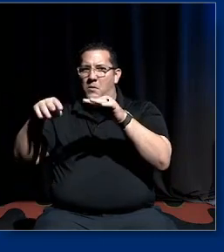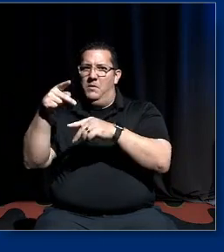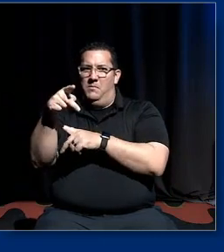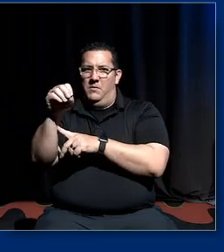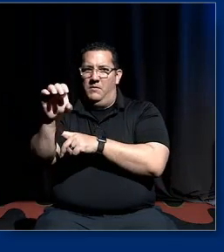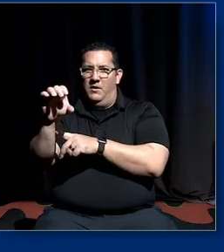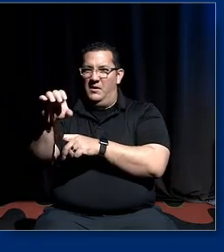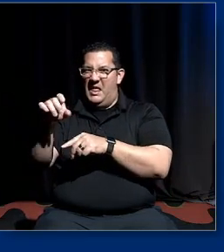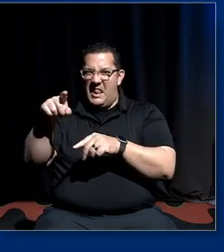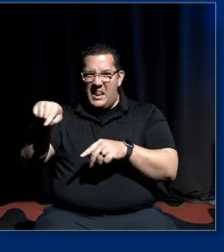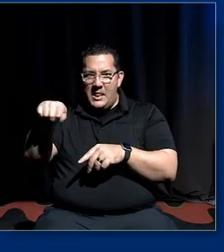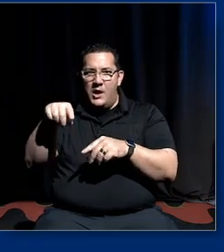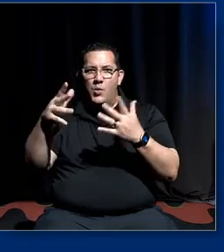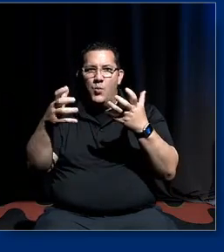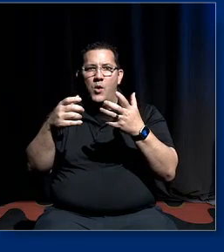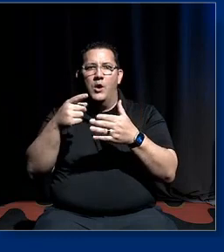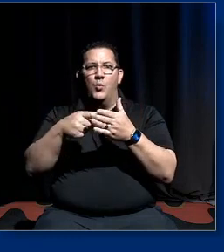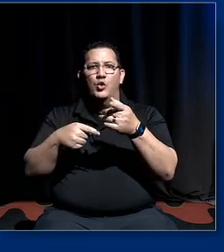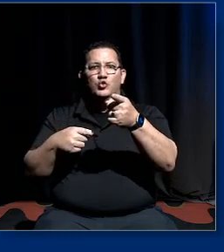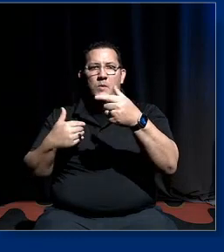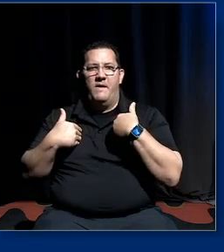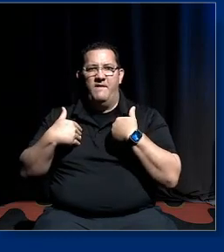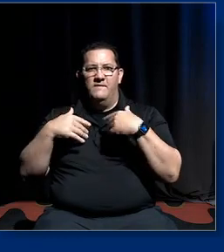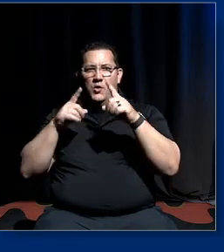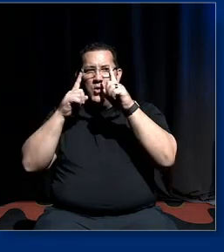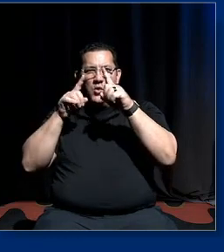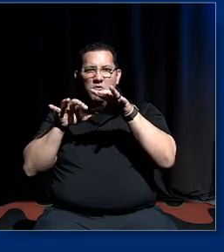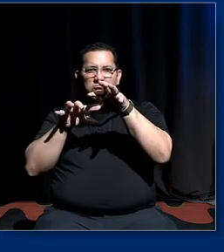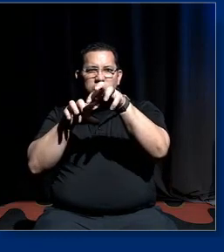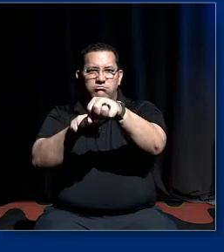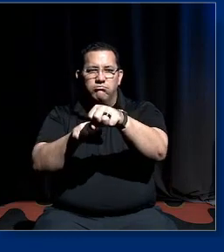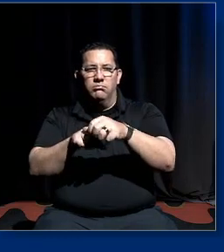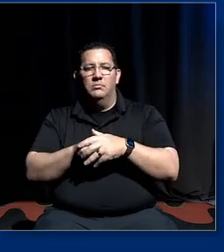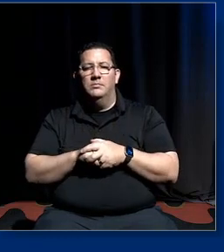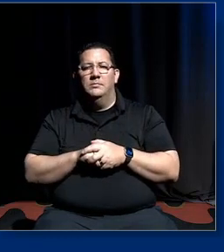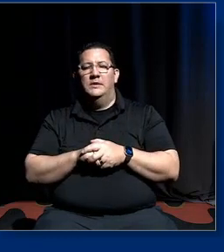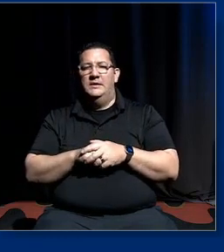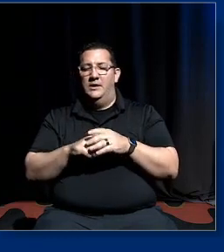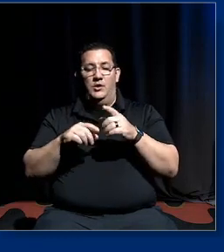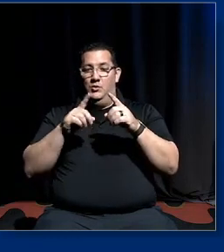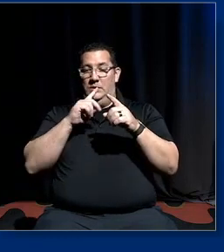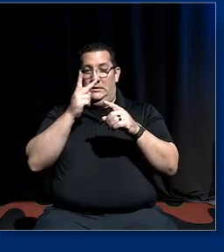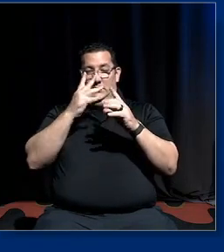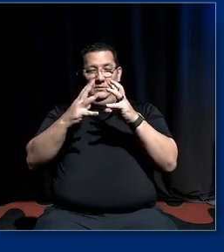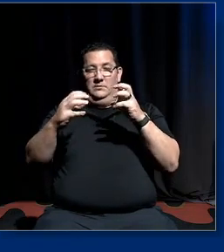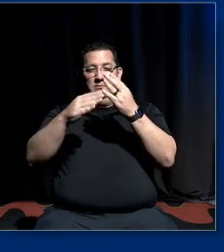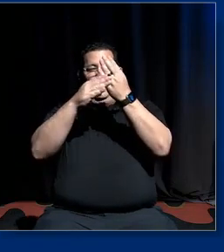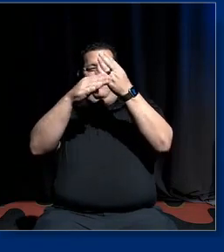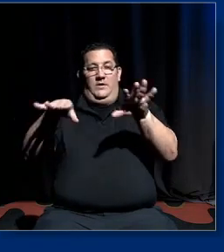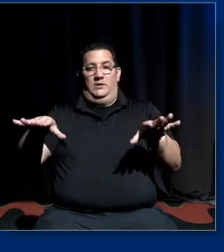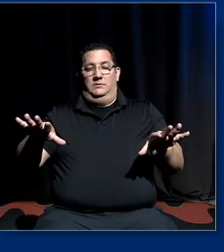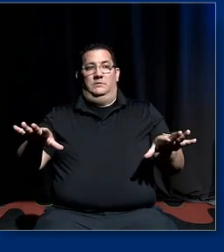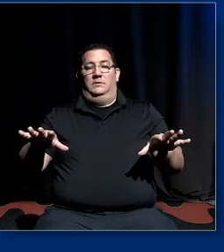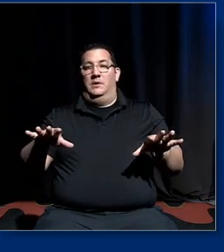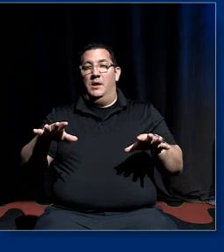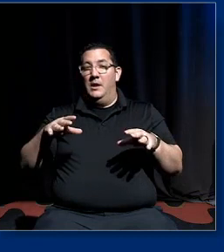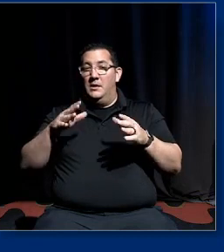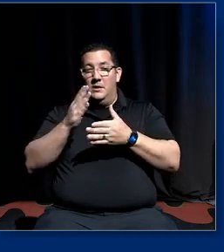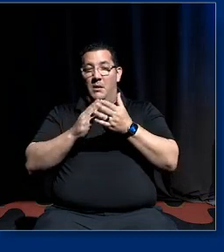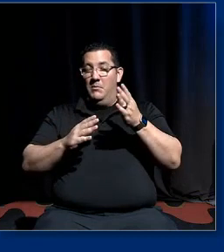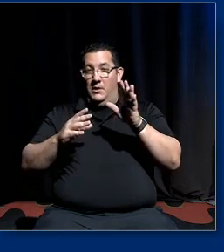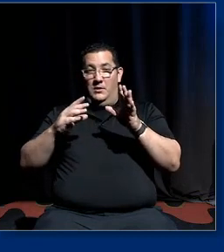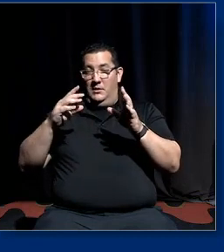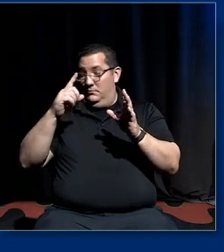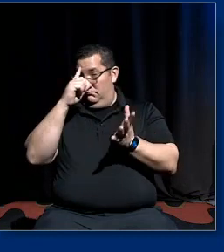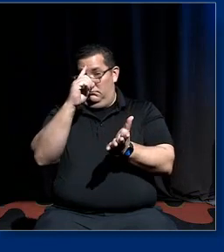you've got um and the the divisiveness the the lunacy of some of the arguments that are put against crt um